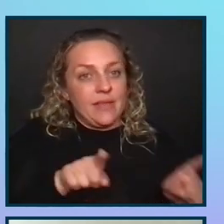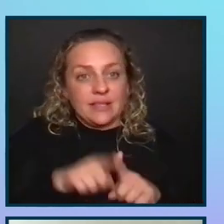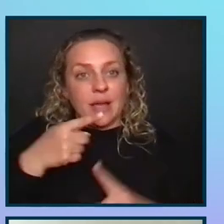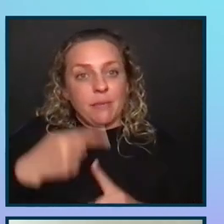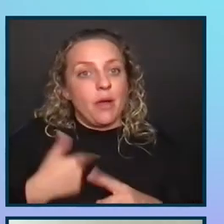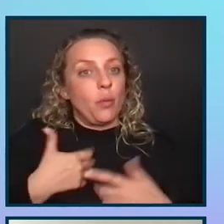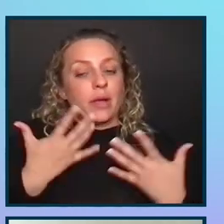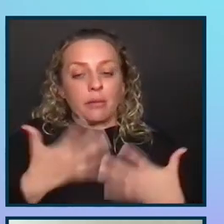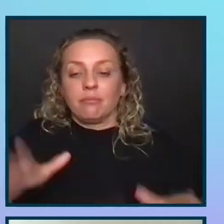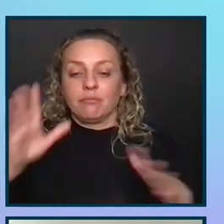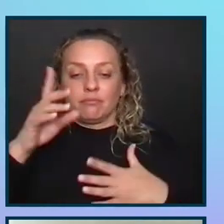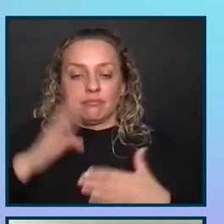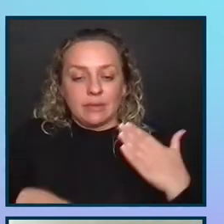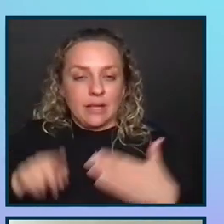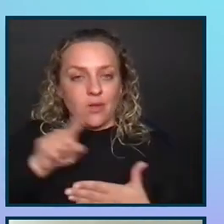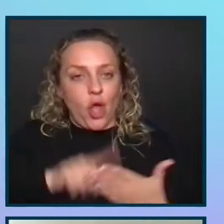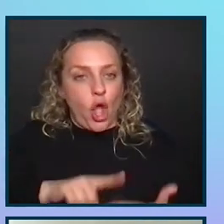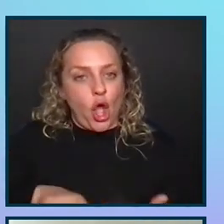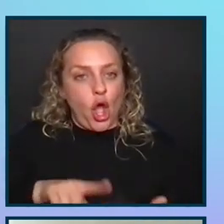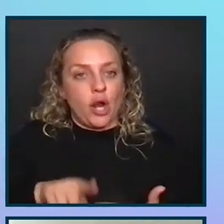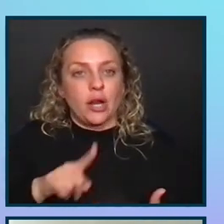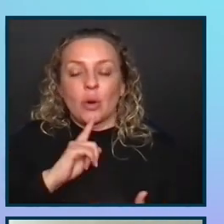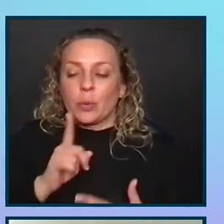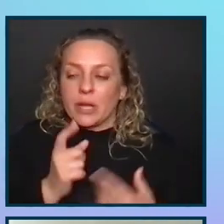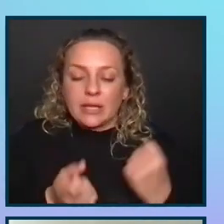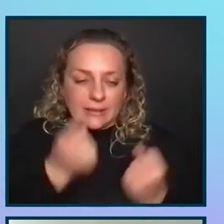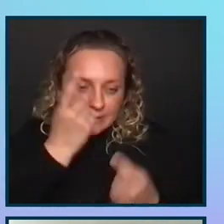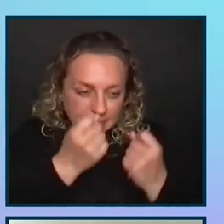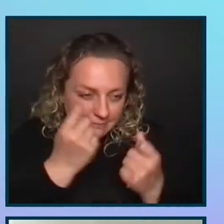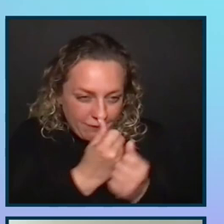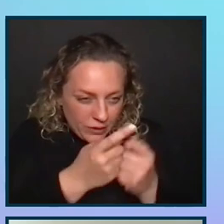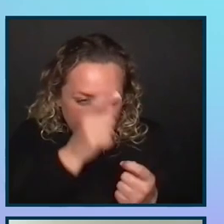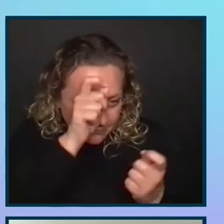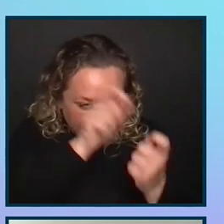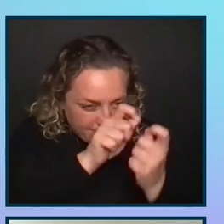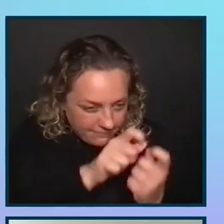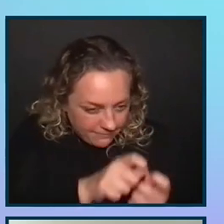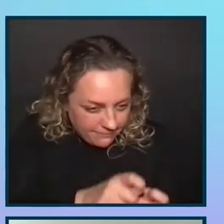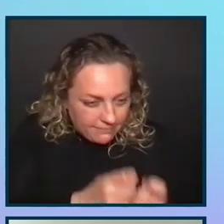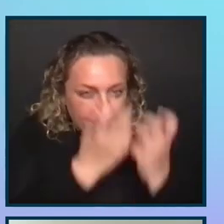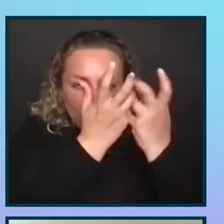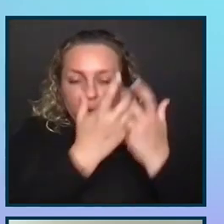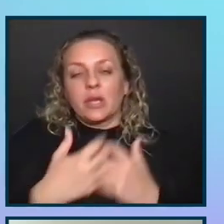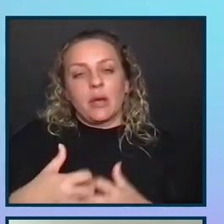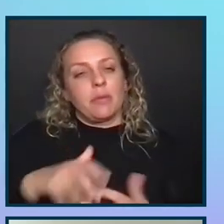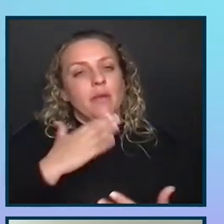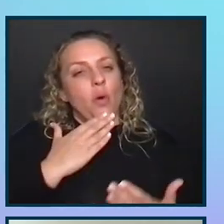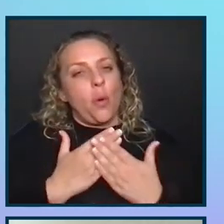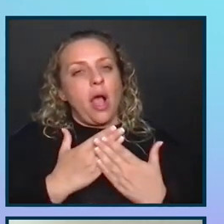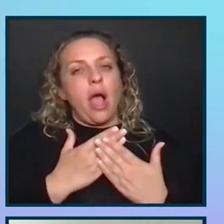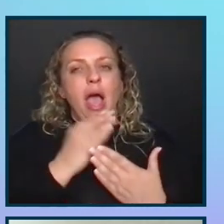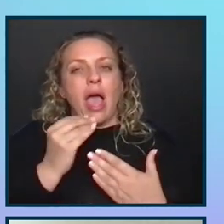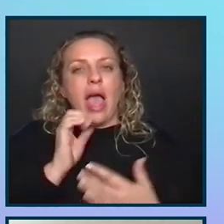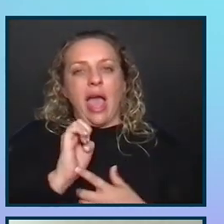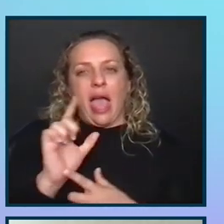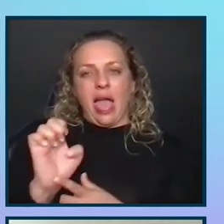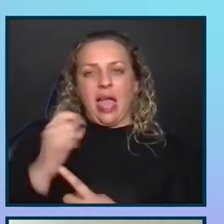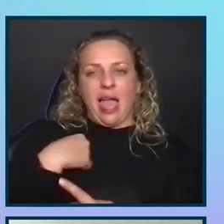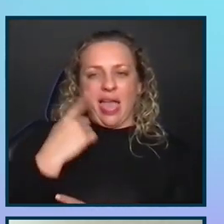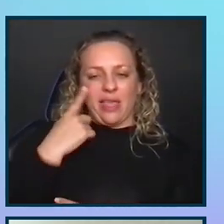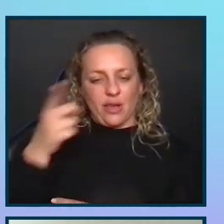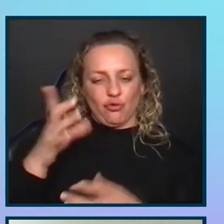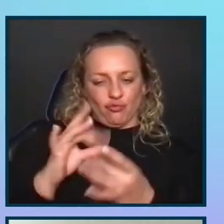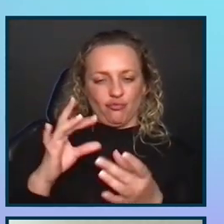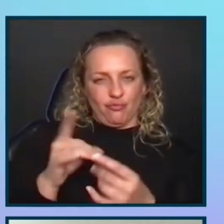completed the audit. Extremely comprehensive audit. It really came together well. And, Al, I think as you would speak to,